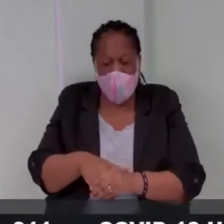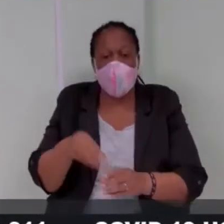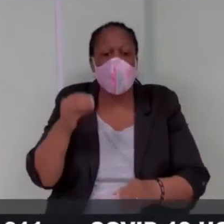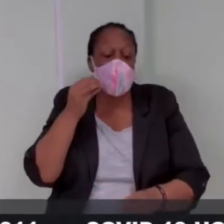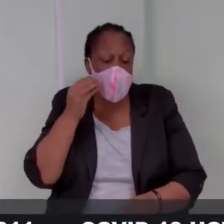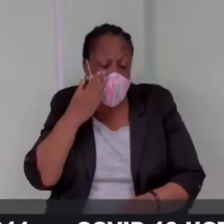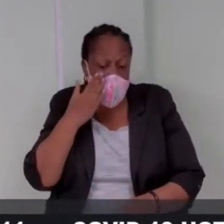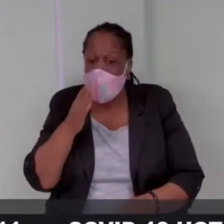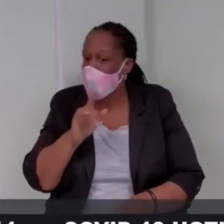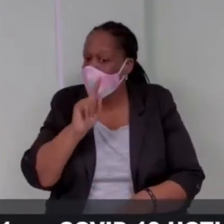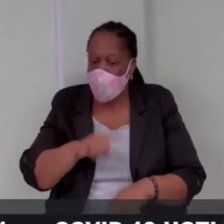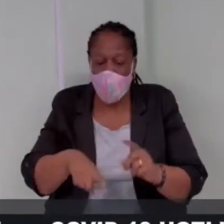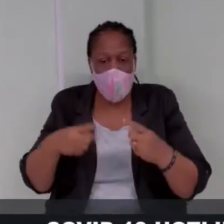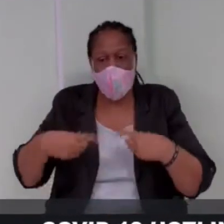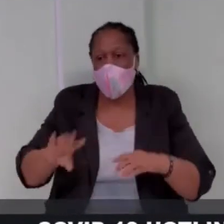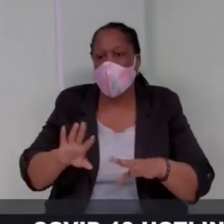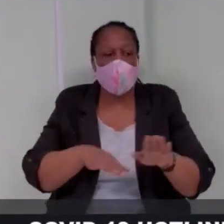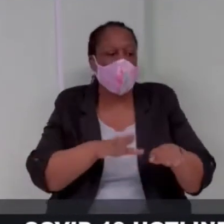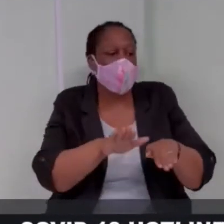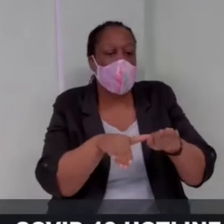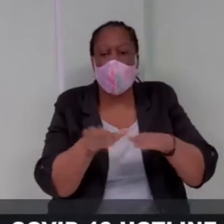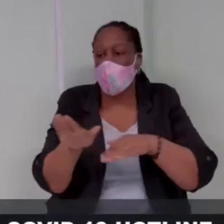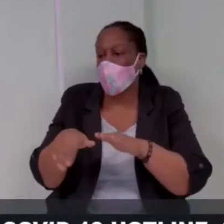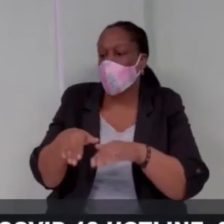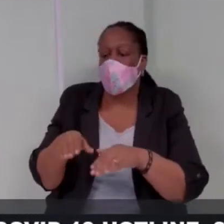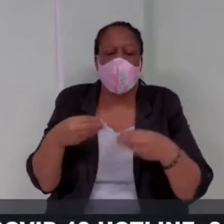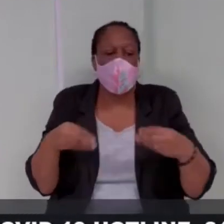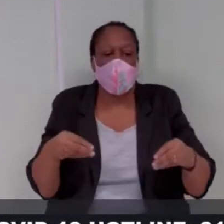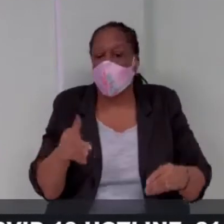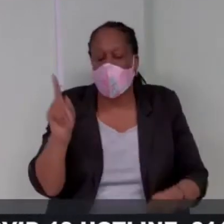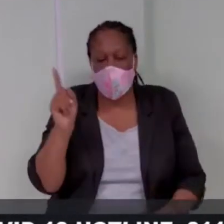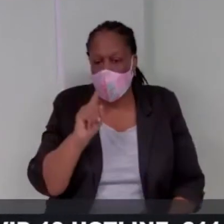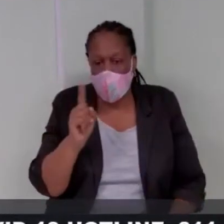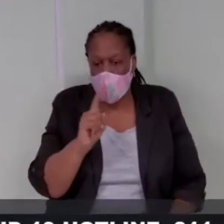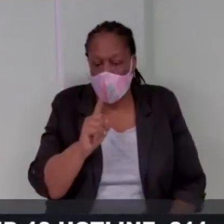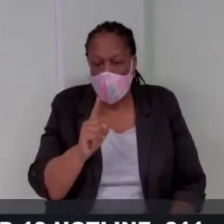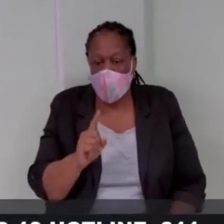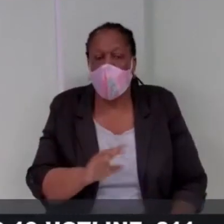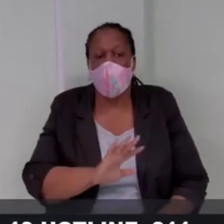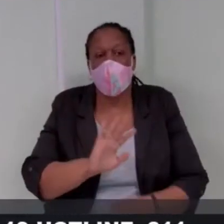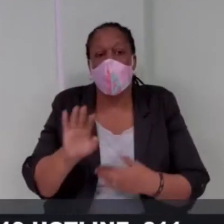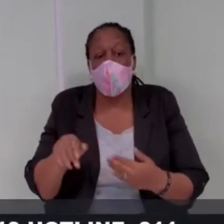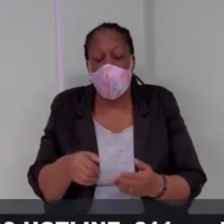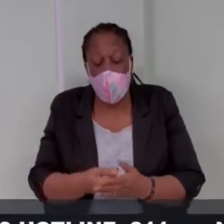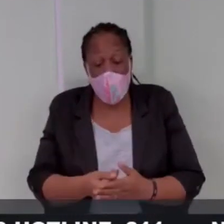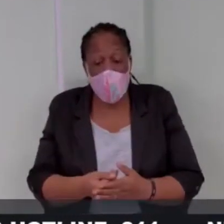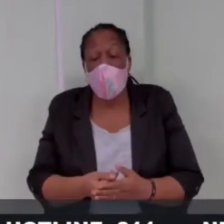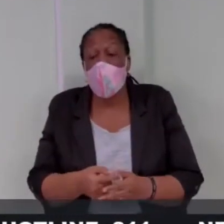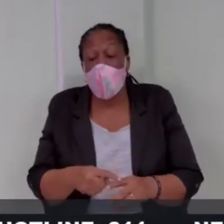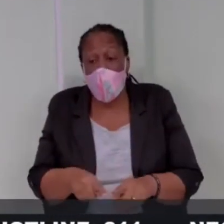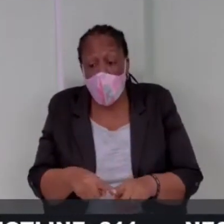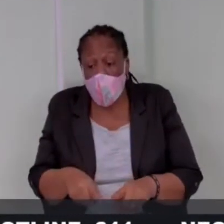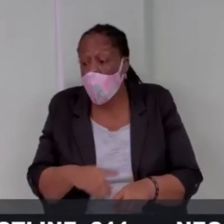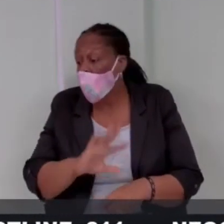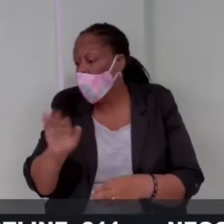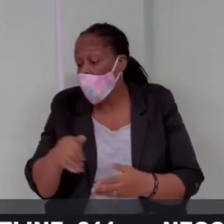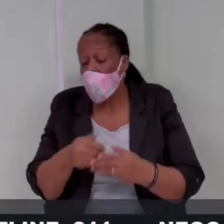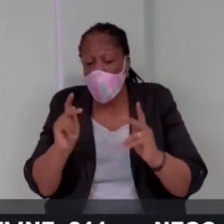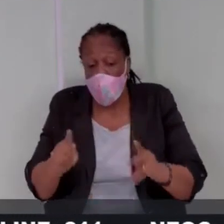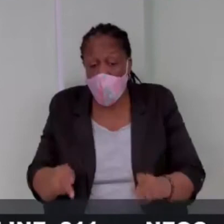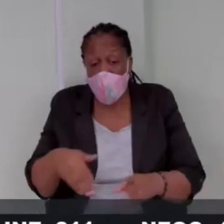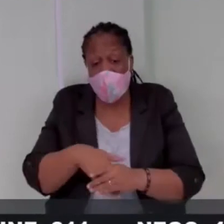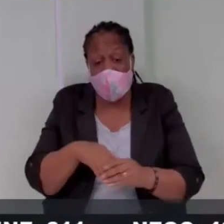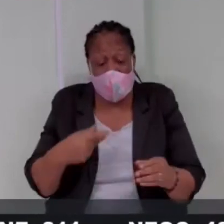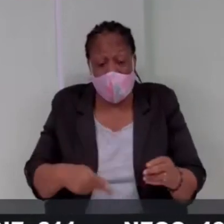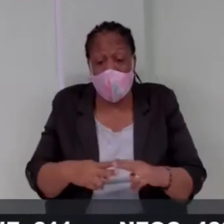control measures we are all still required to follow the other basic protocols to protect